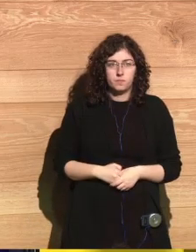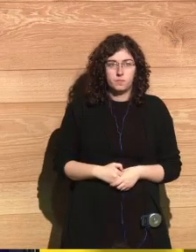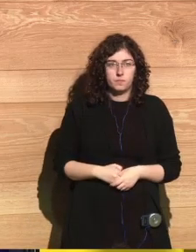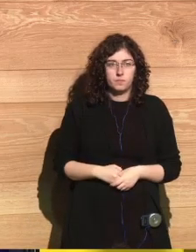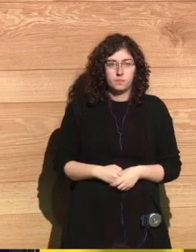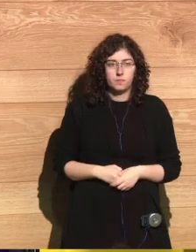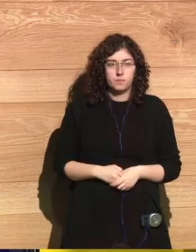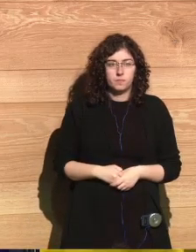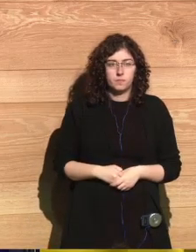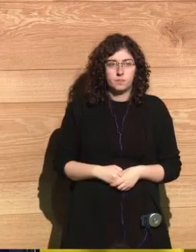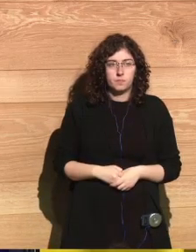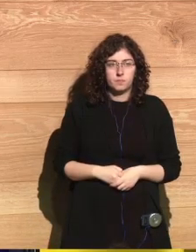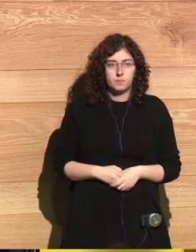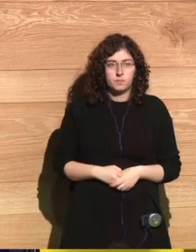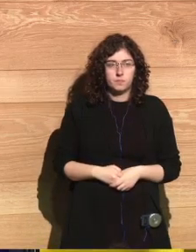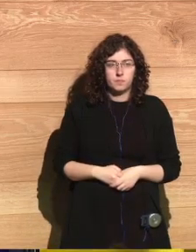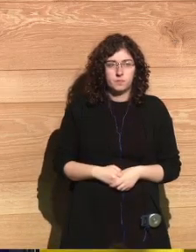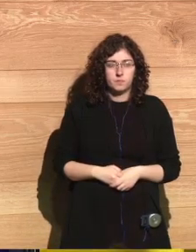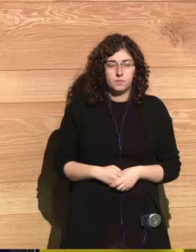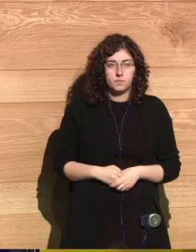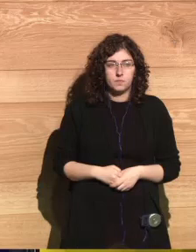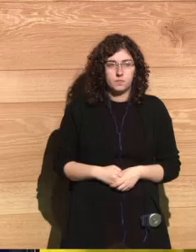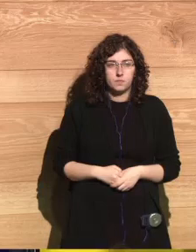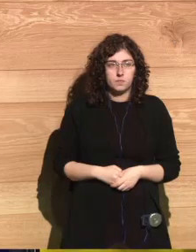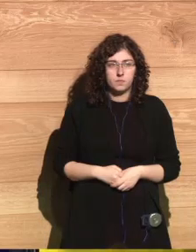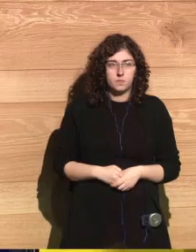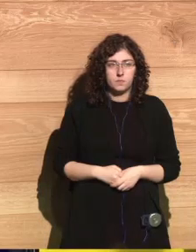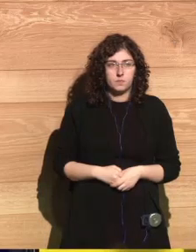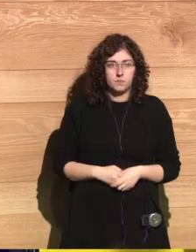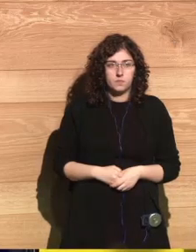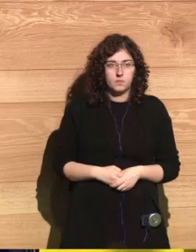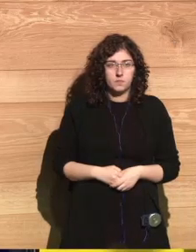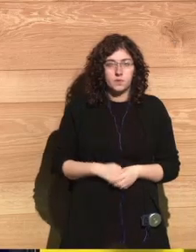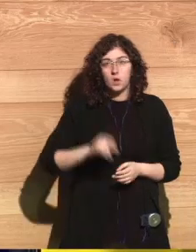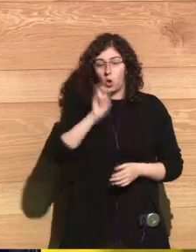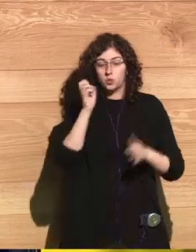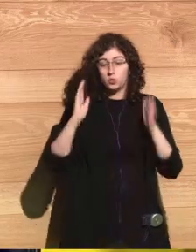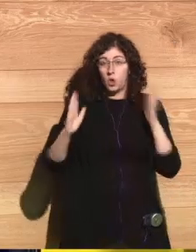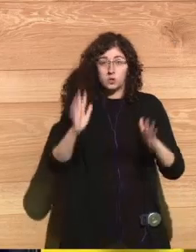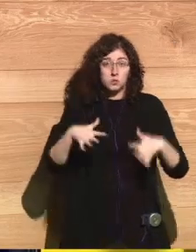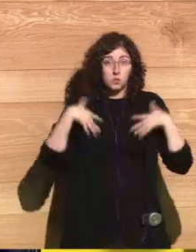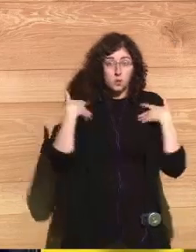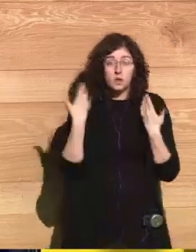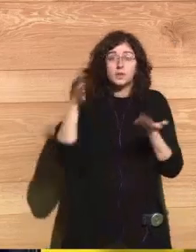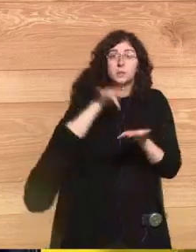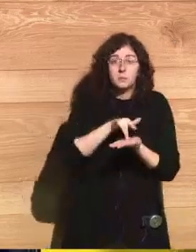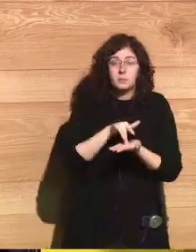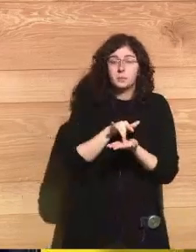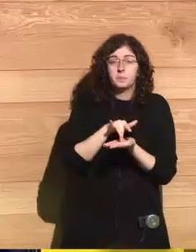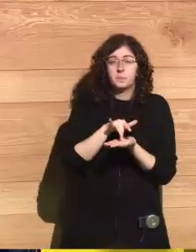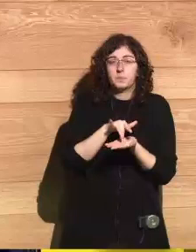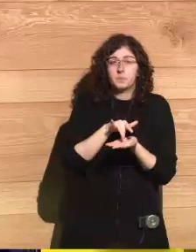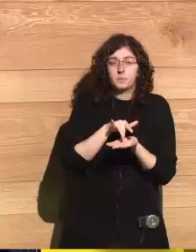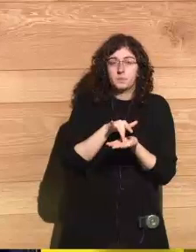day, yes. And another exciting time was when we won the Nobel